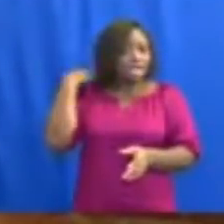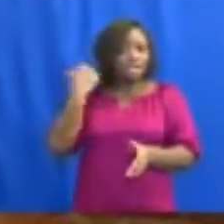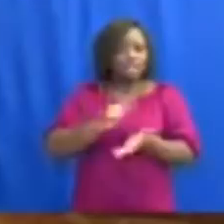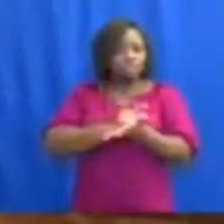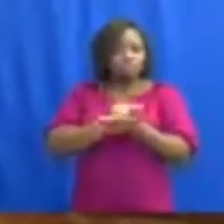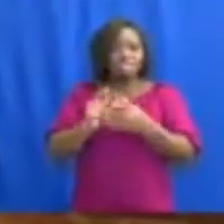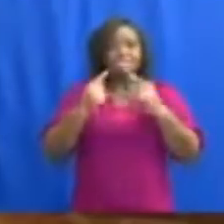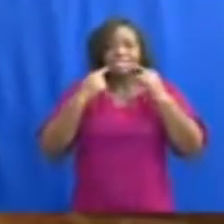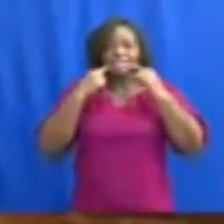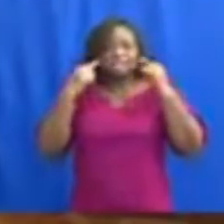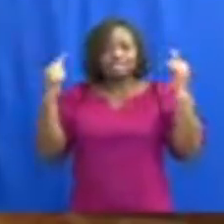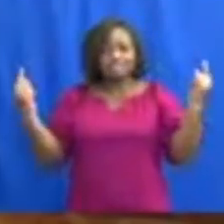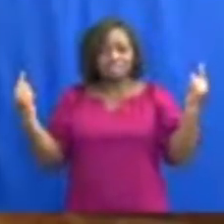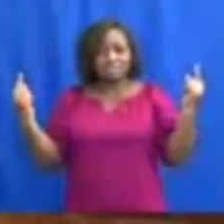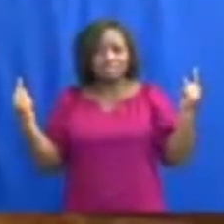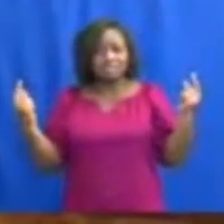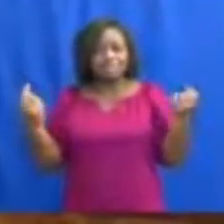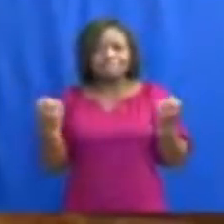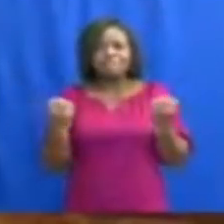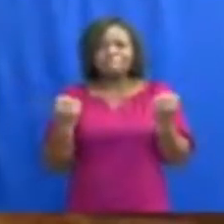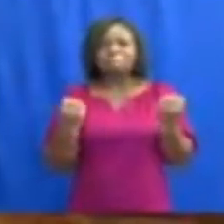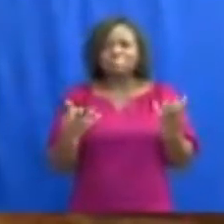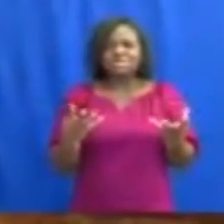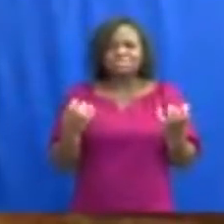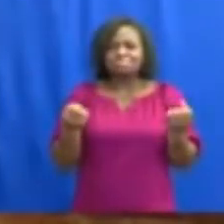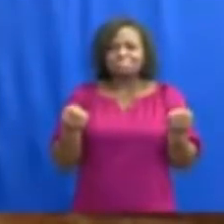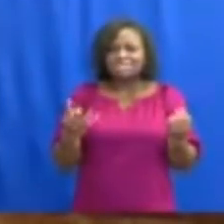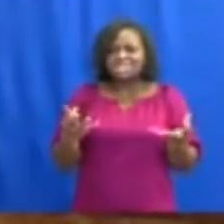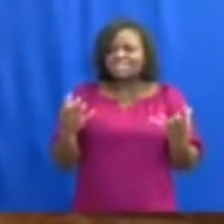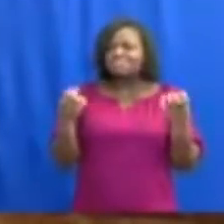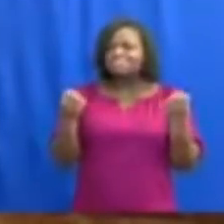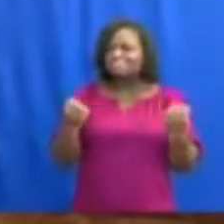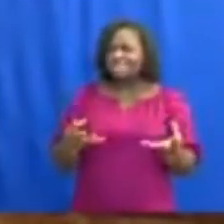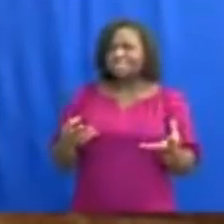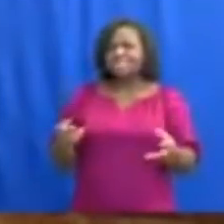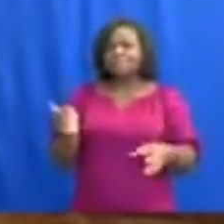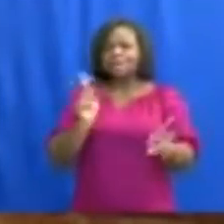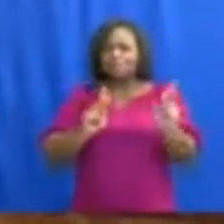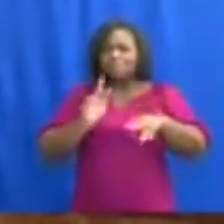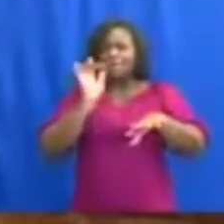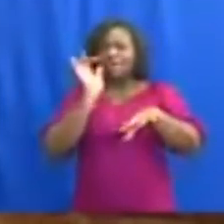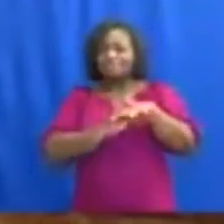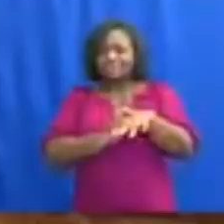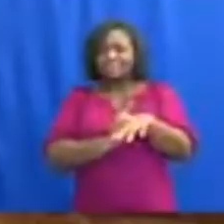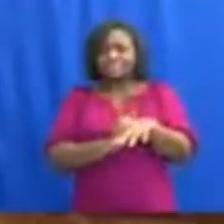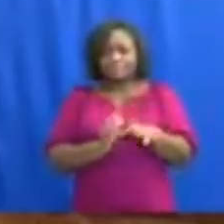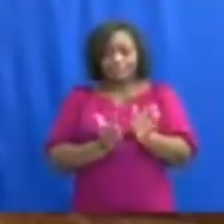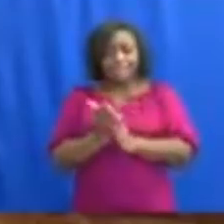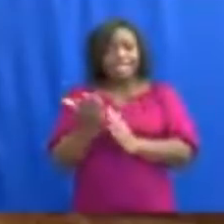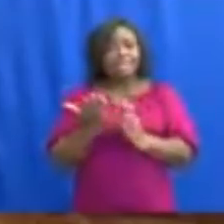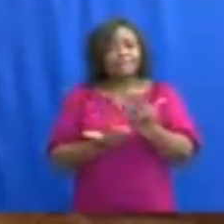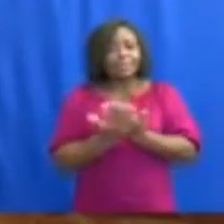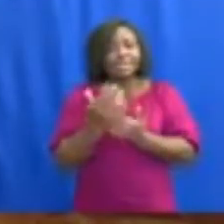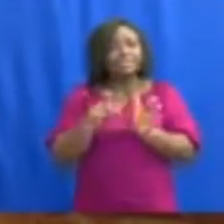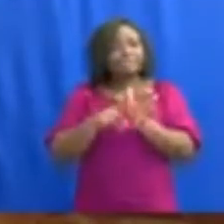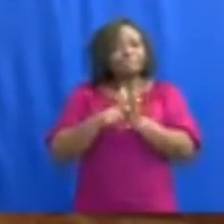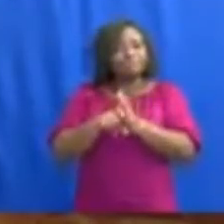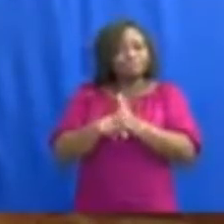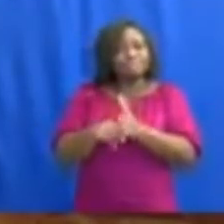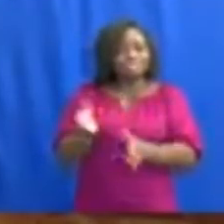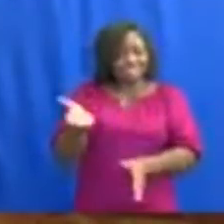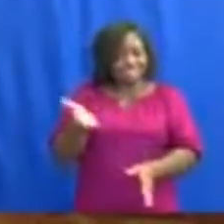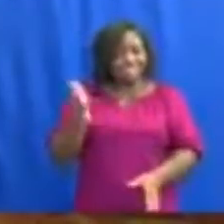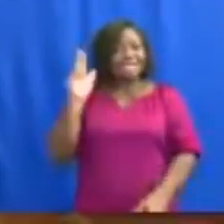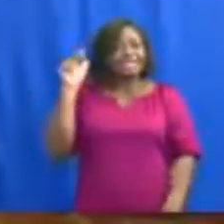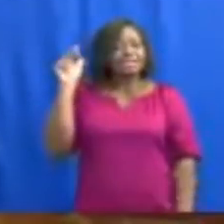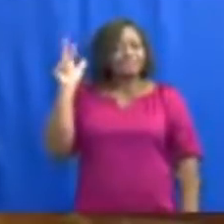the great majority of cases are in the greater Accra and Ashanti regions. For these two regions,